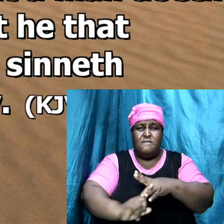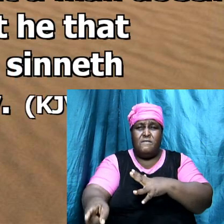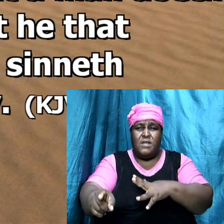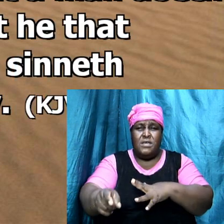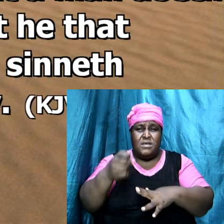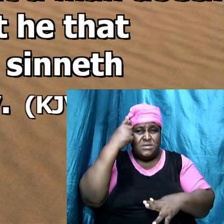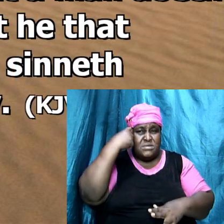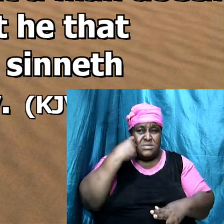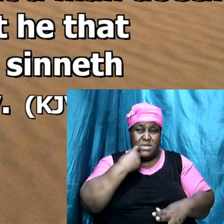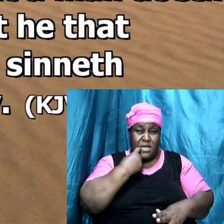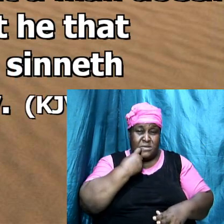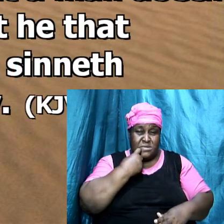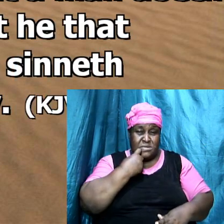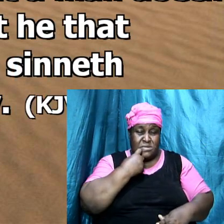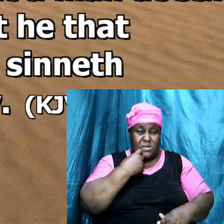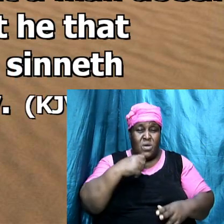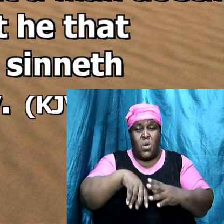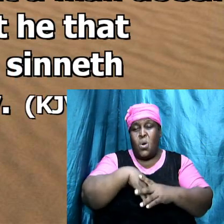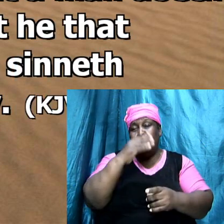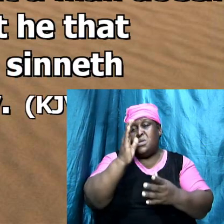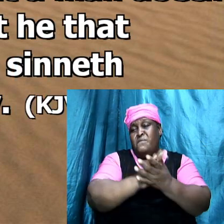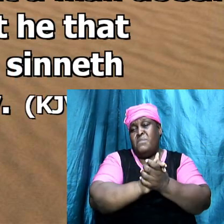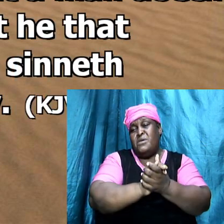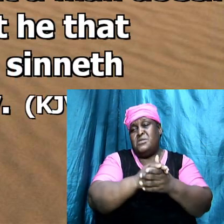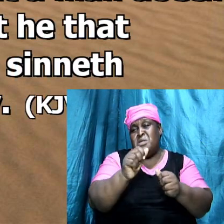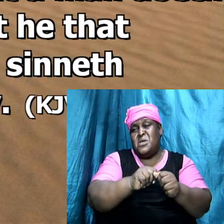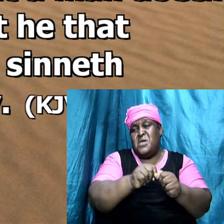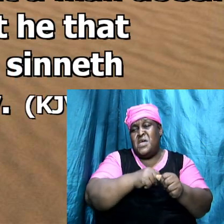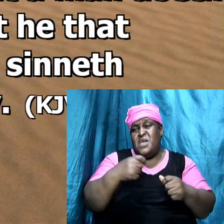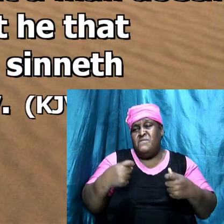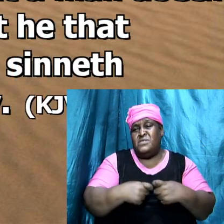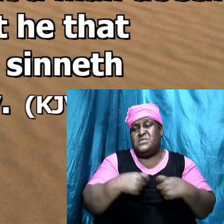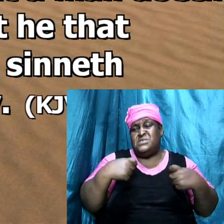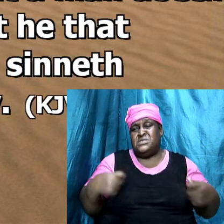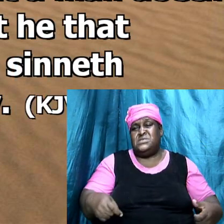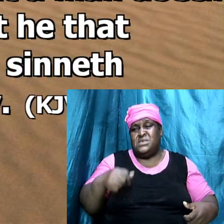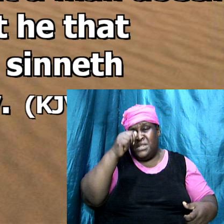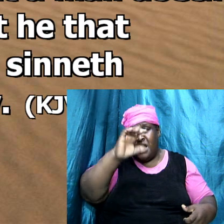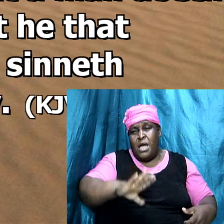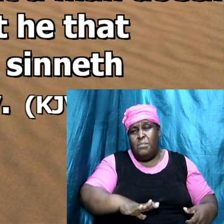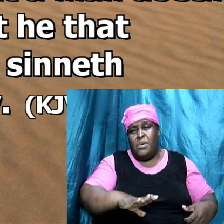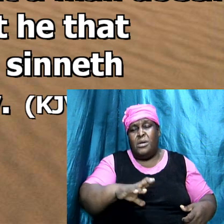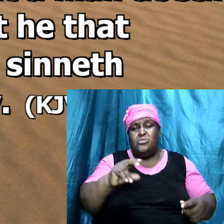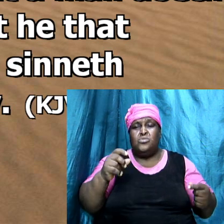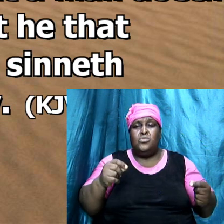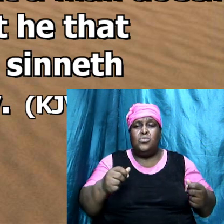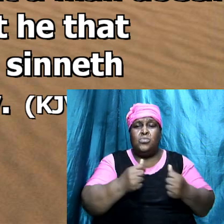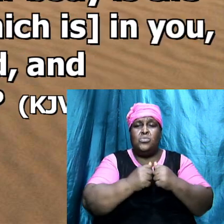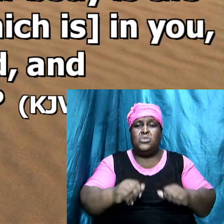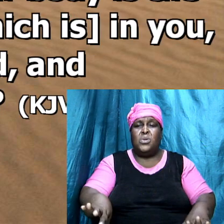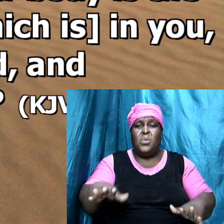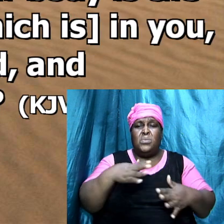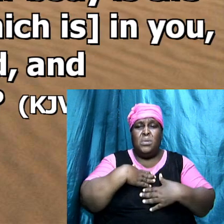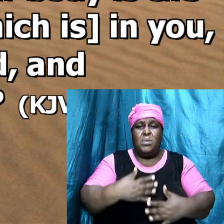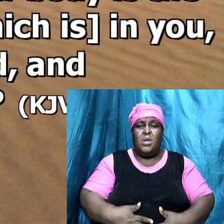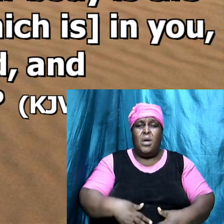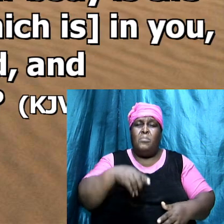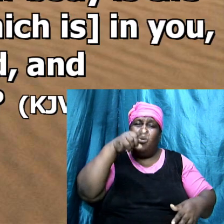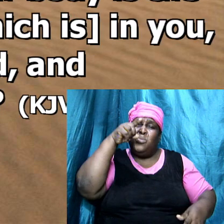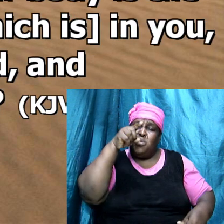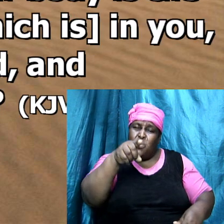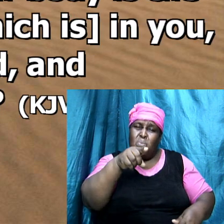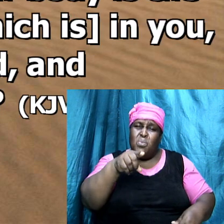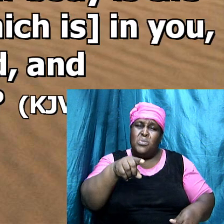fornication. Hallelujah. Every sin that a man doeth is without the body. But he that committed